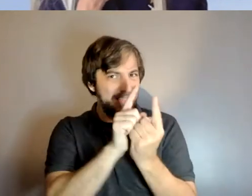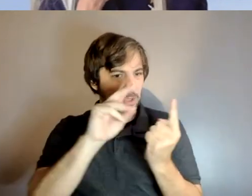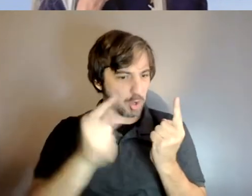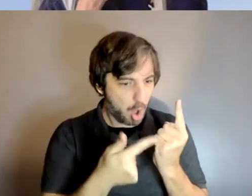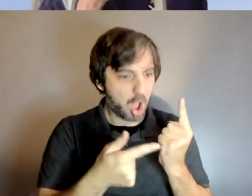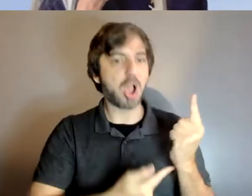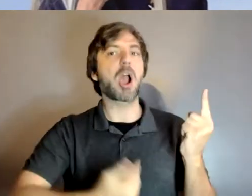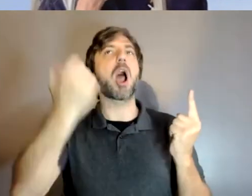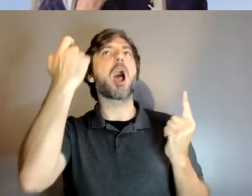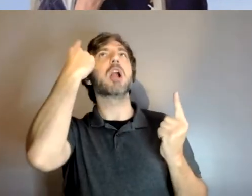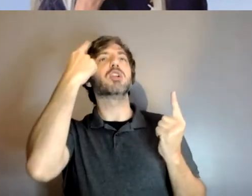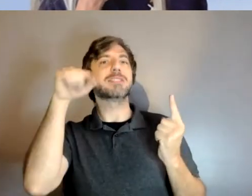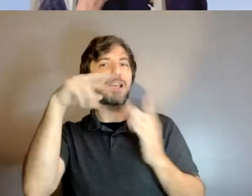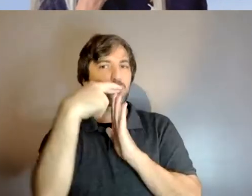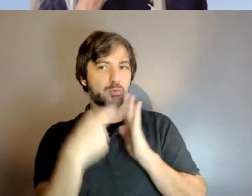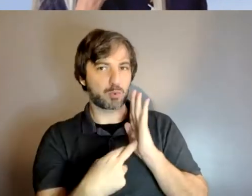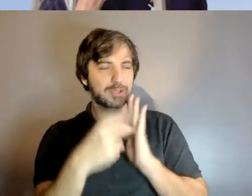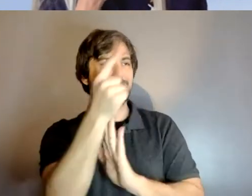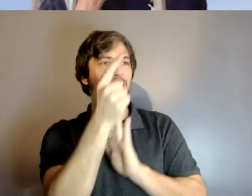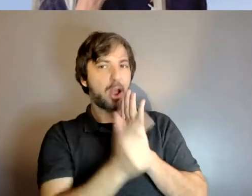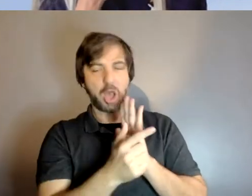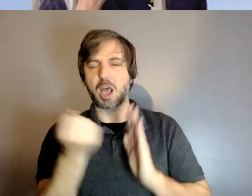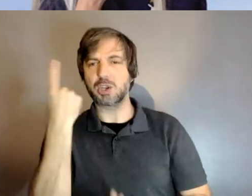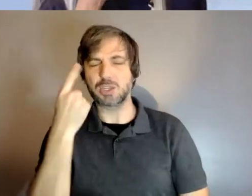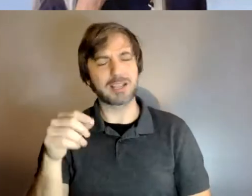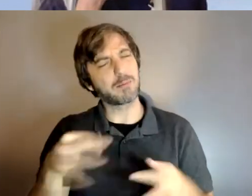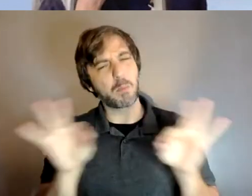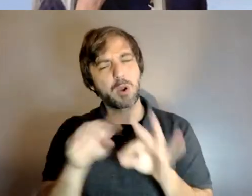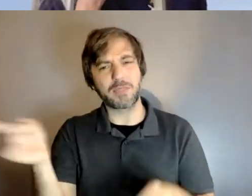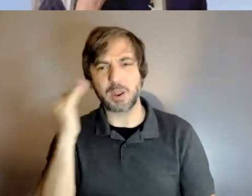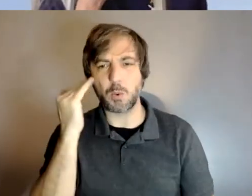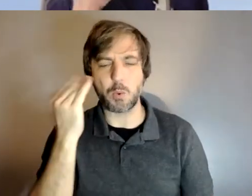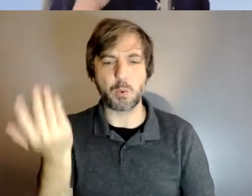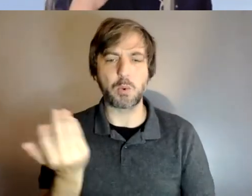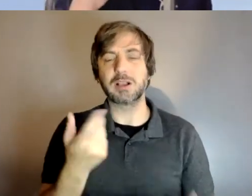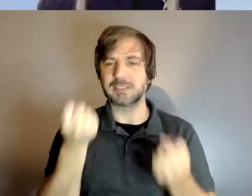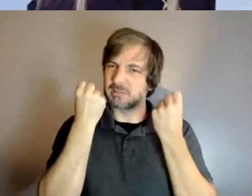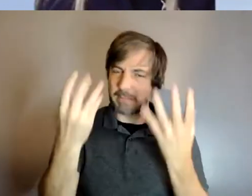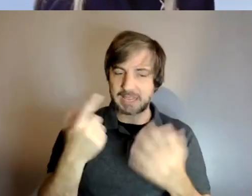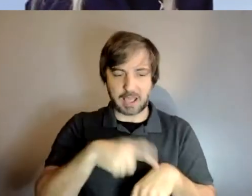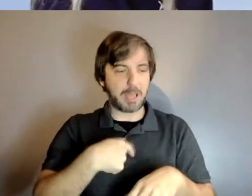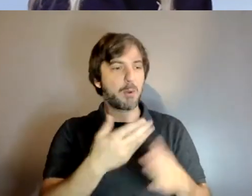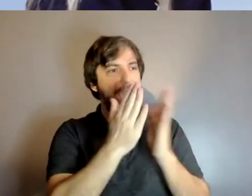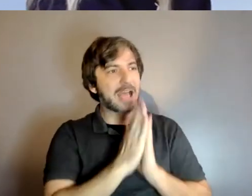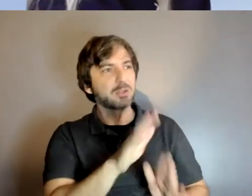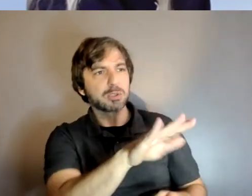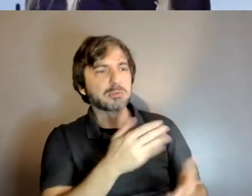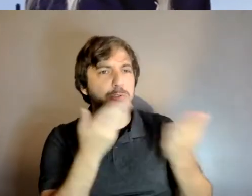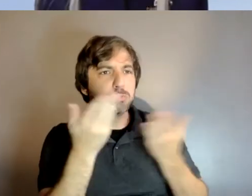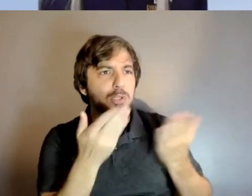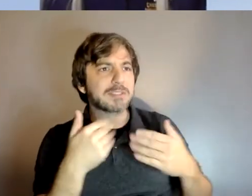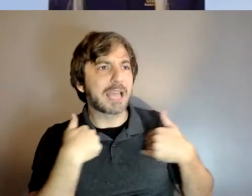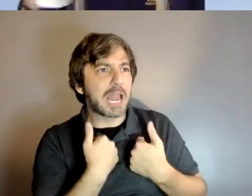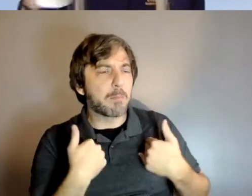laws um because oftentimes i will ask someone what's your service animal policy and i'll get a blank stare